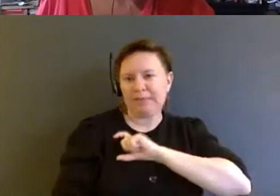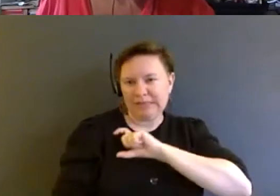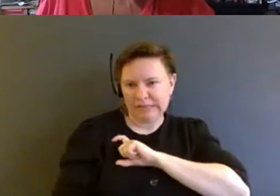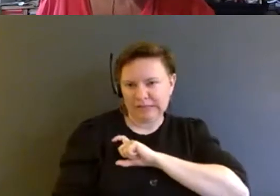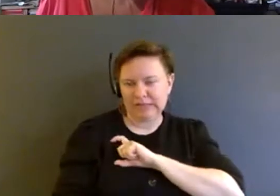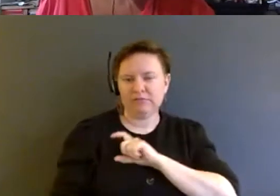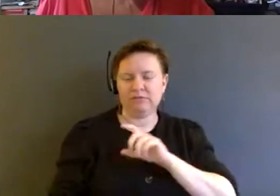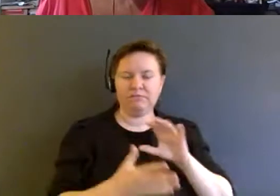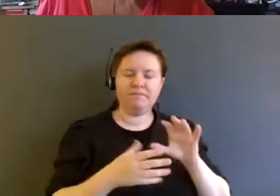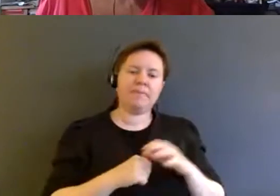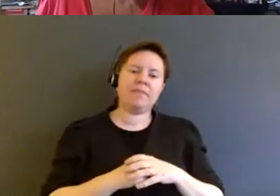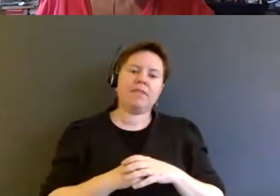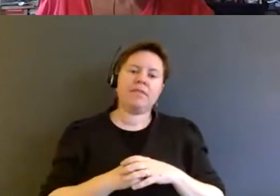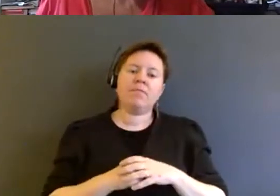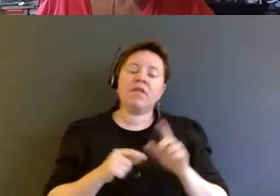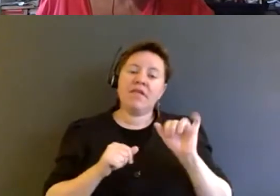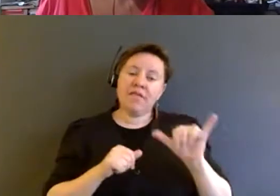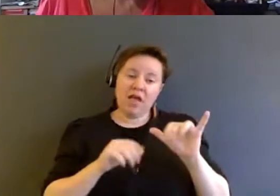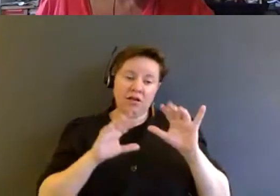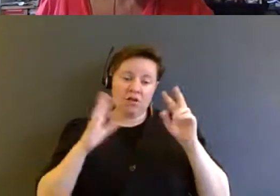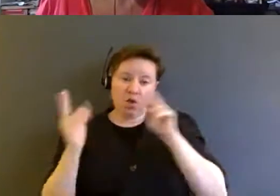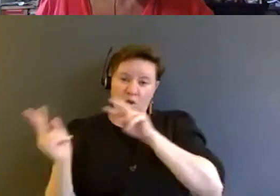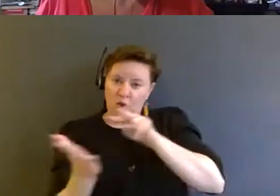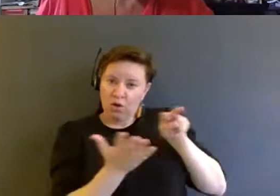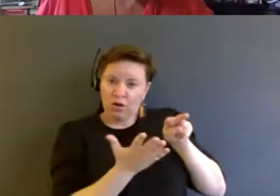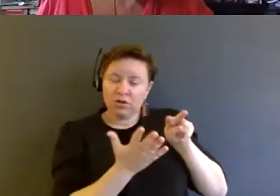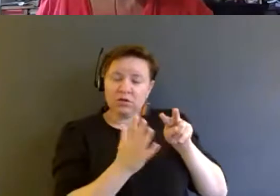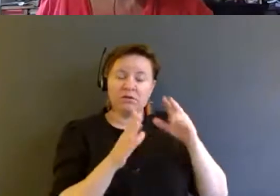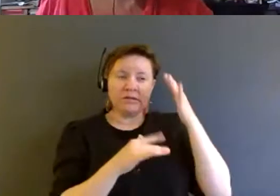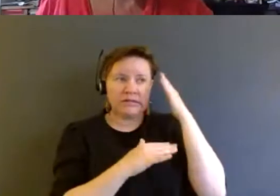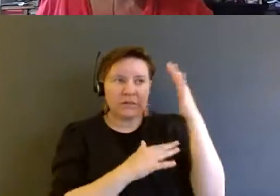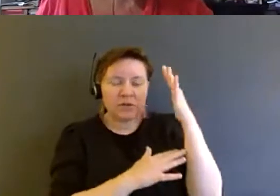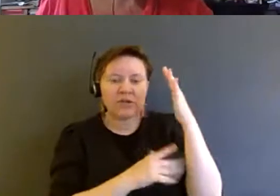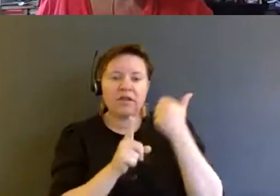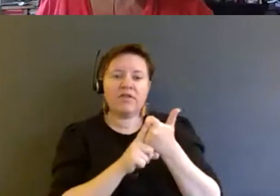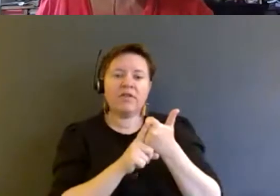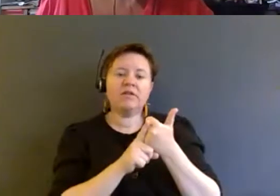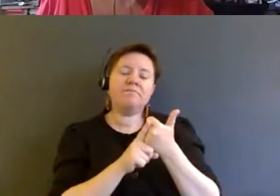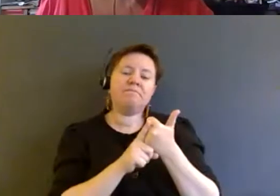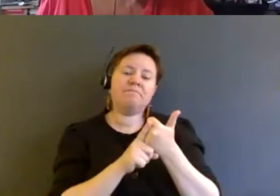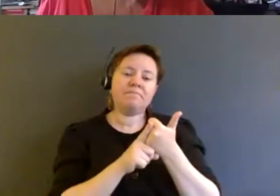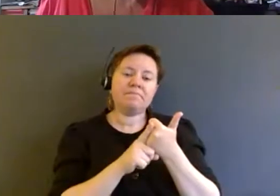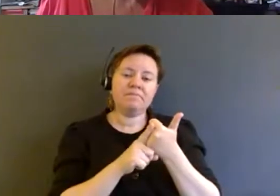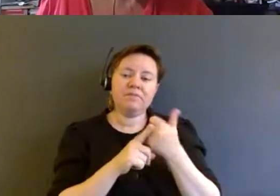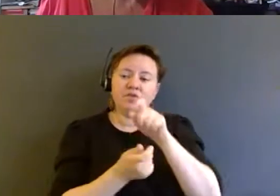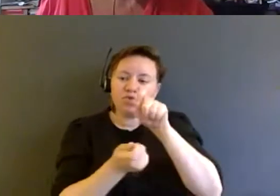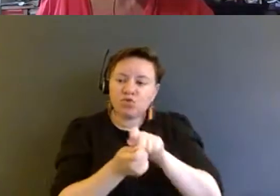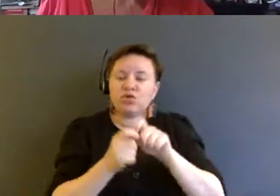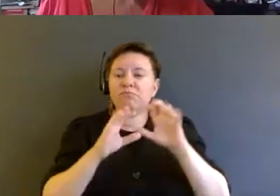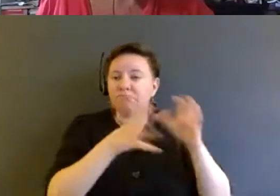Such framework, though, entails theorizing that the disposability of certain populations